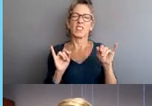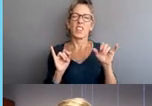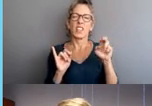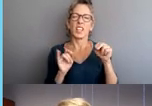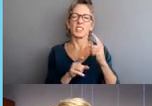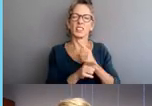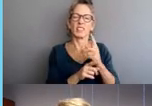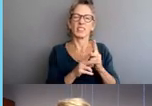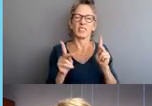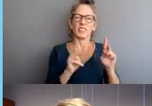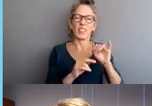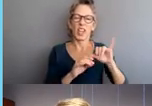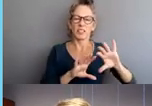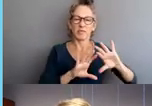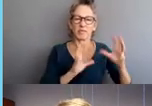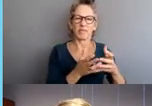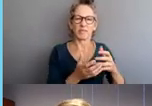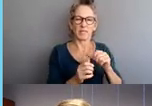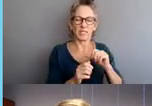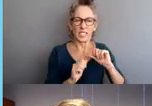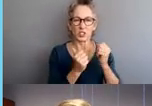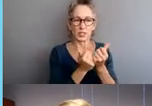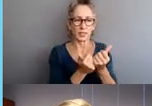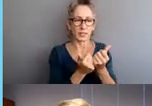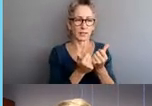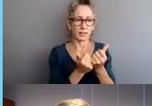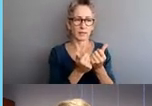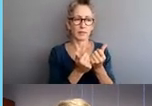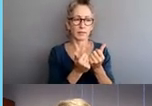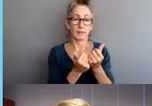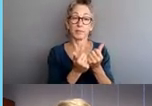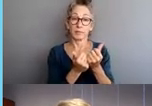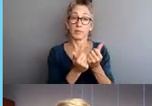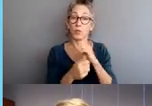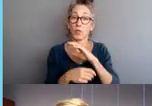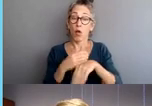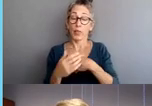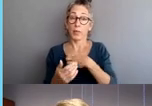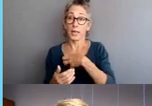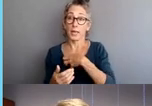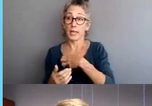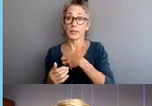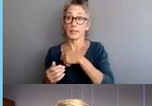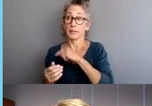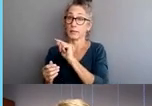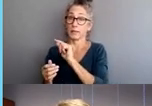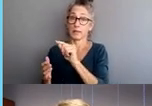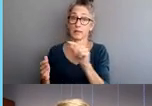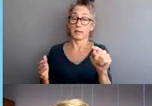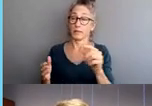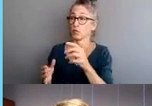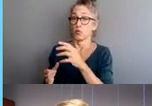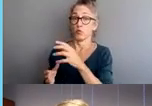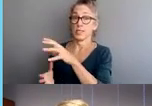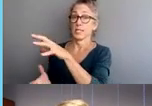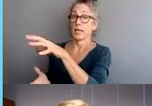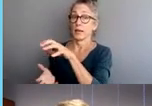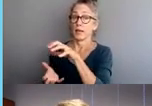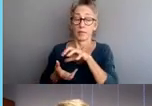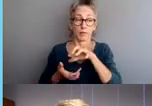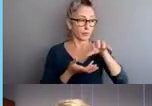conduct investigations. COPA receives all complaints that are made throughout the system. They review